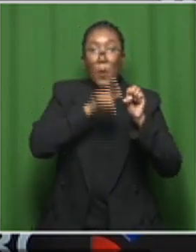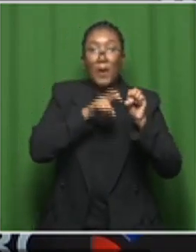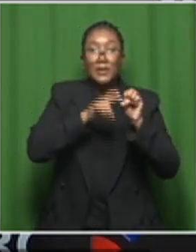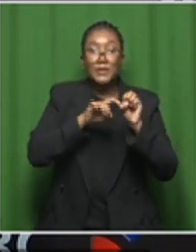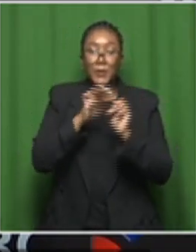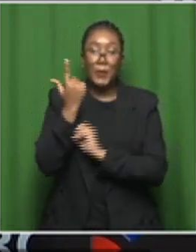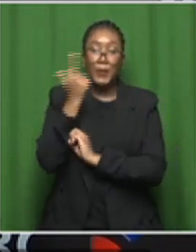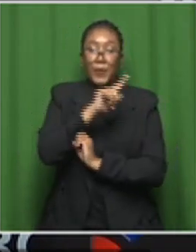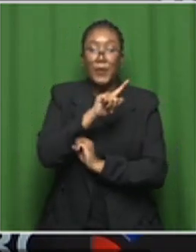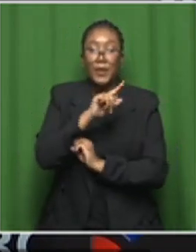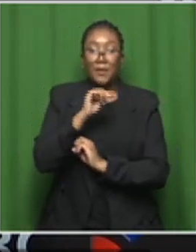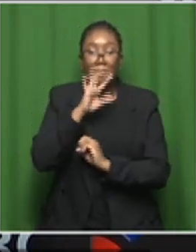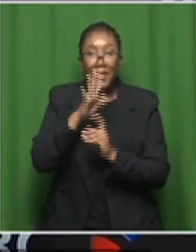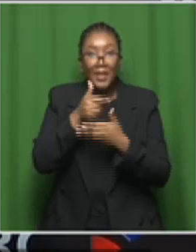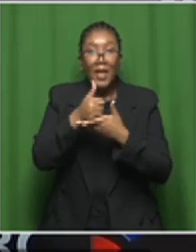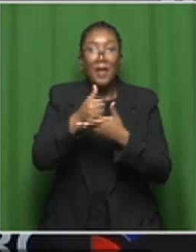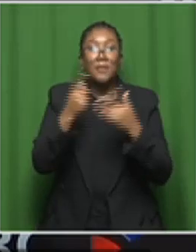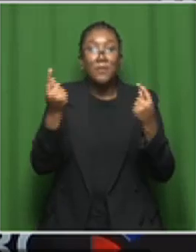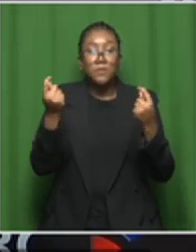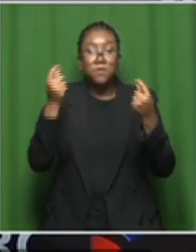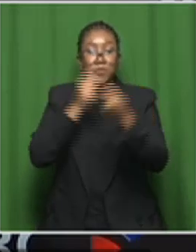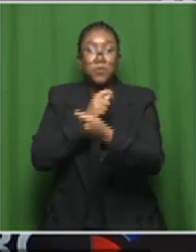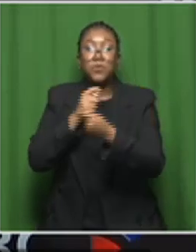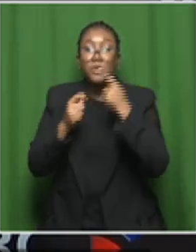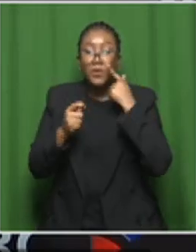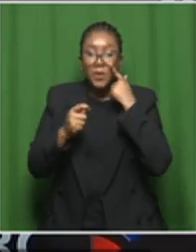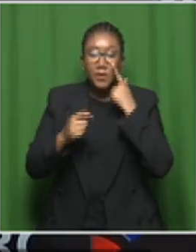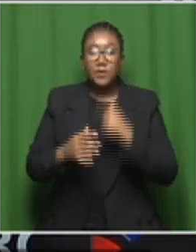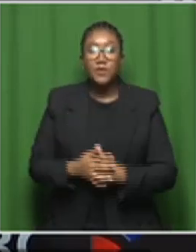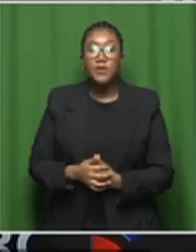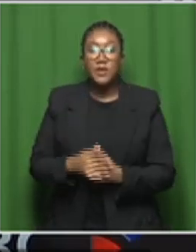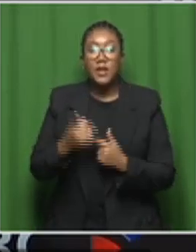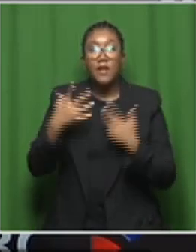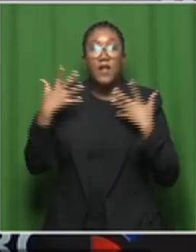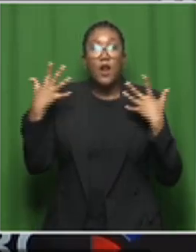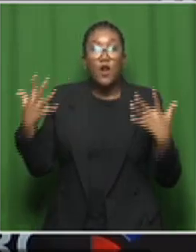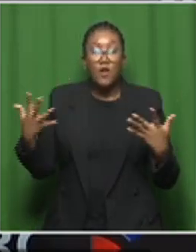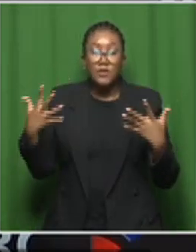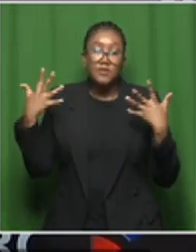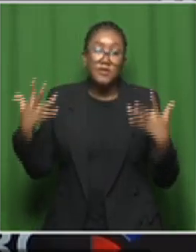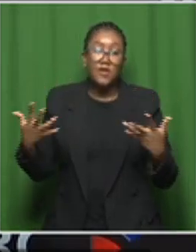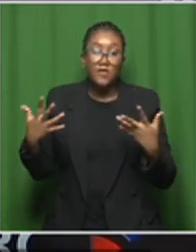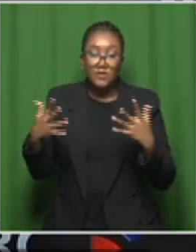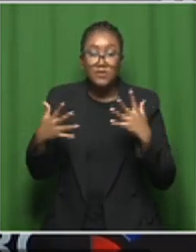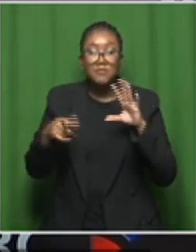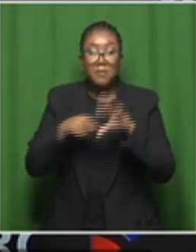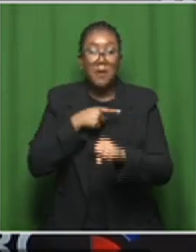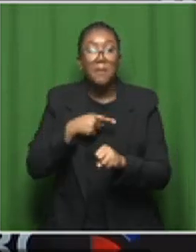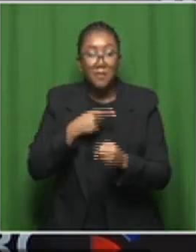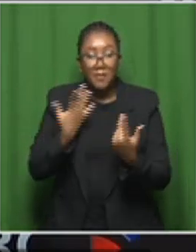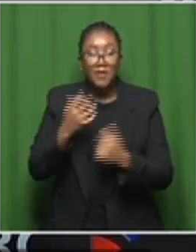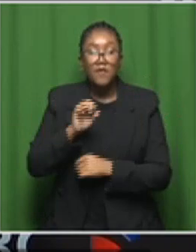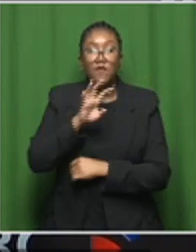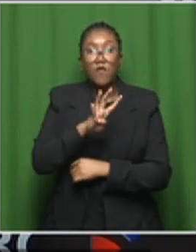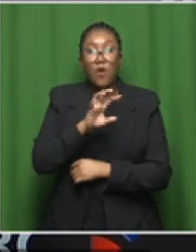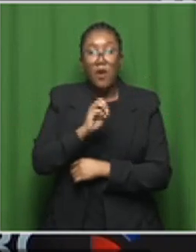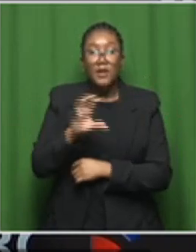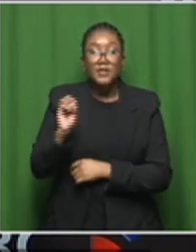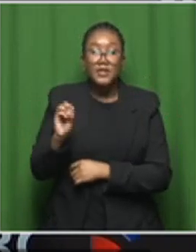And that's how they are able to make those discoveries, uh, Sakina. A lot and lots of, of discoveries. 400, um,